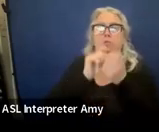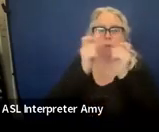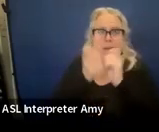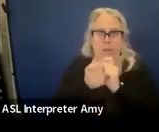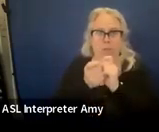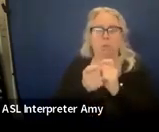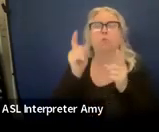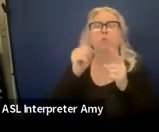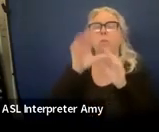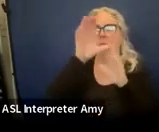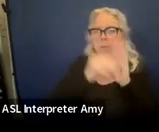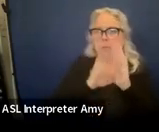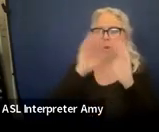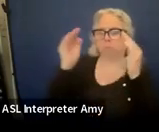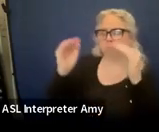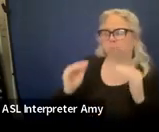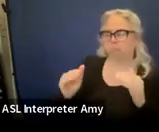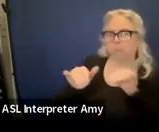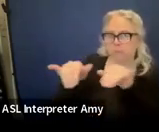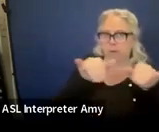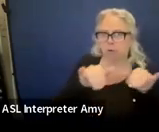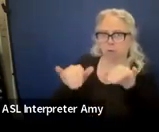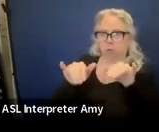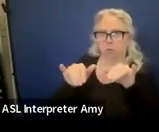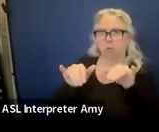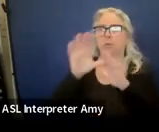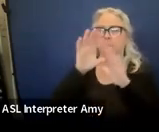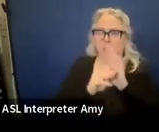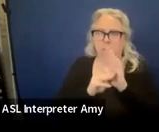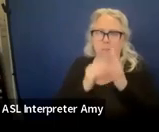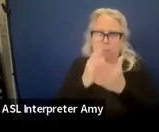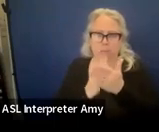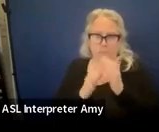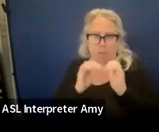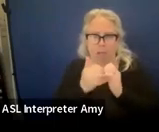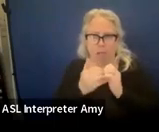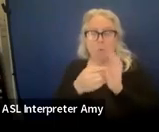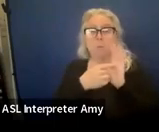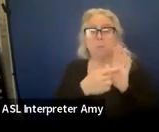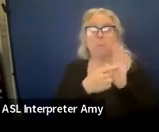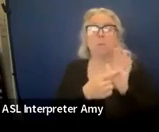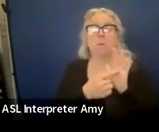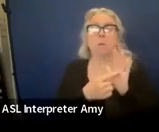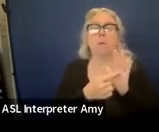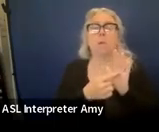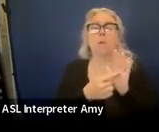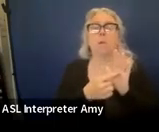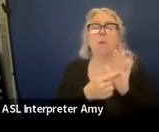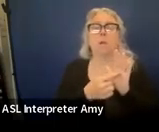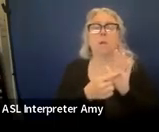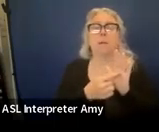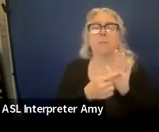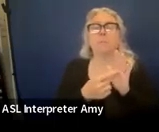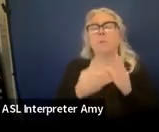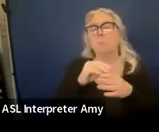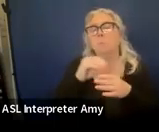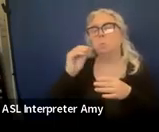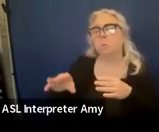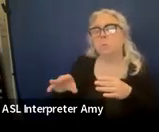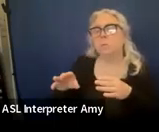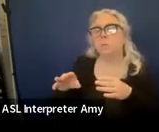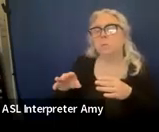assessment would lower the standards of the curriculum in some way. So an example that is given is that the student,